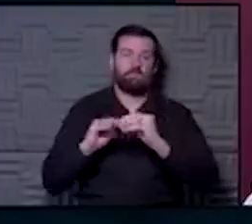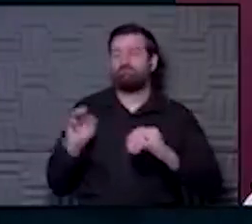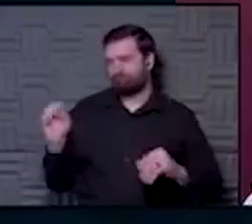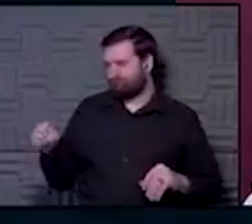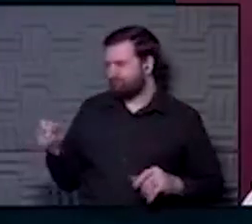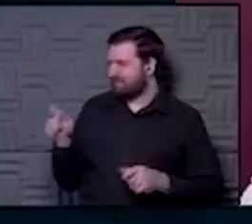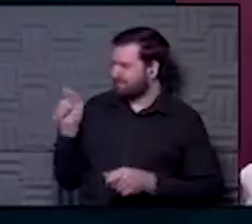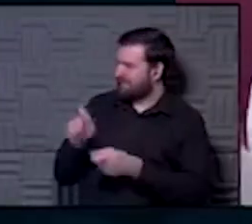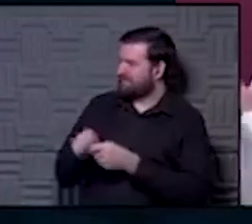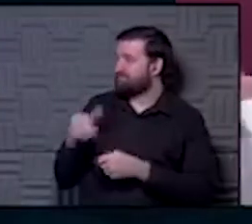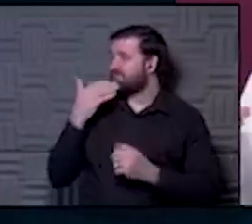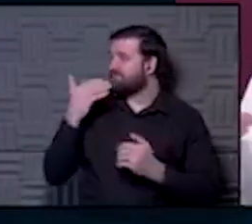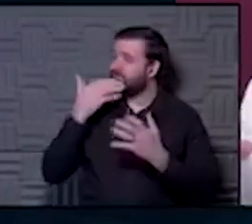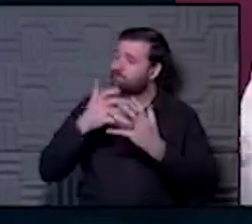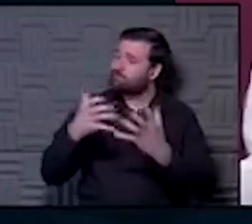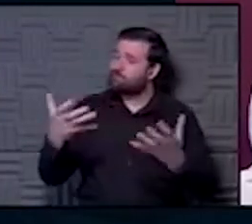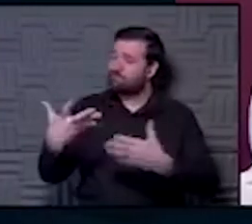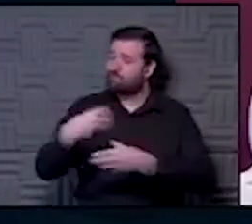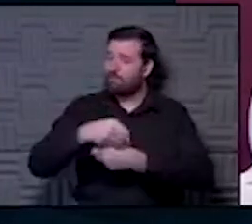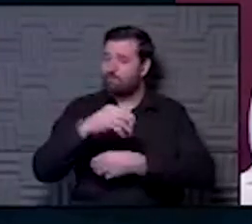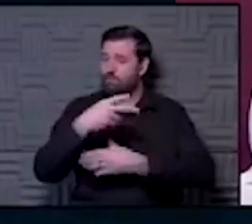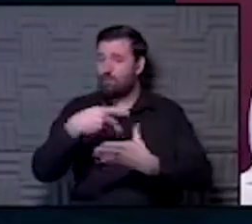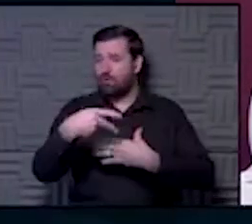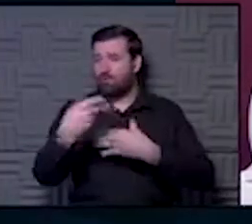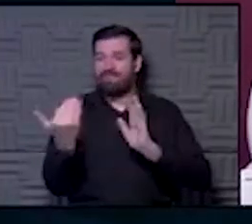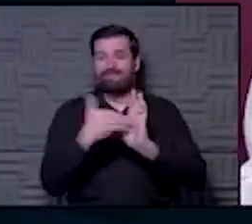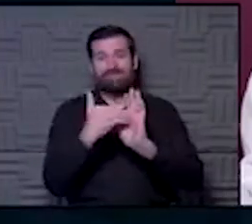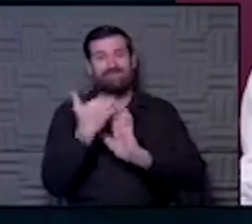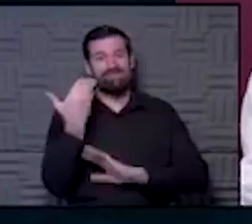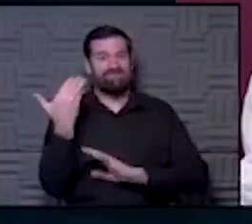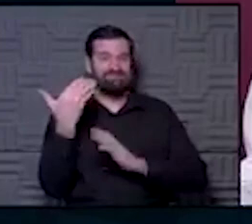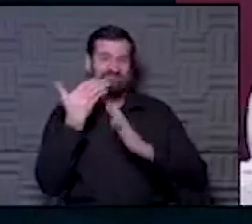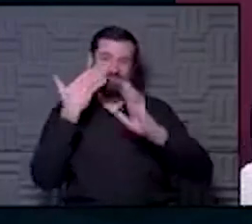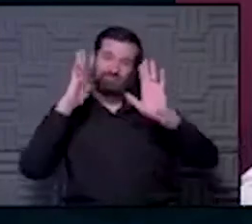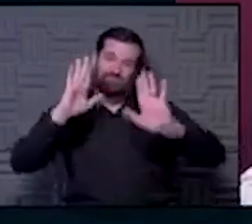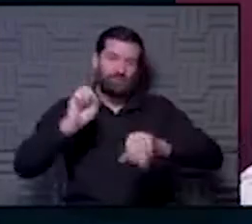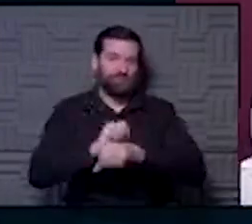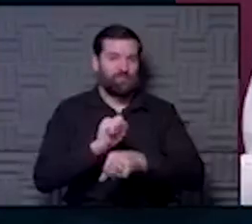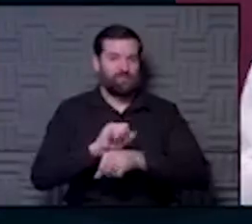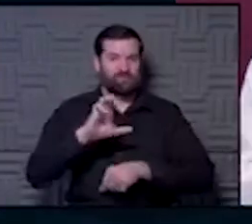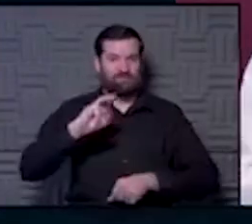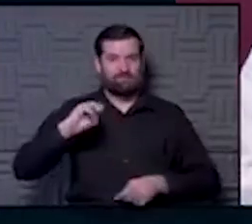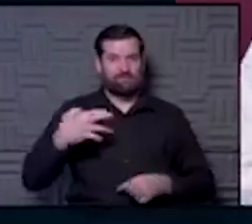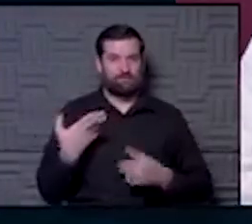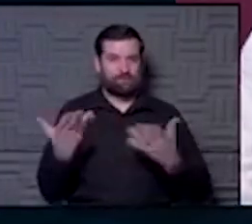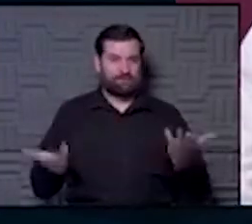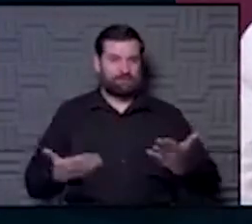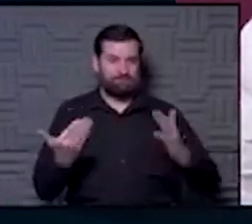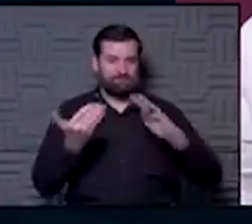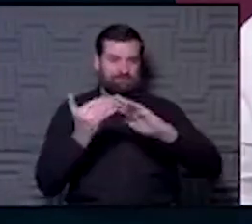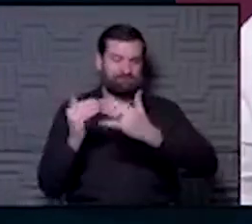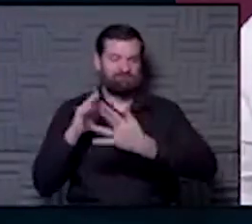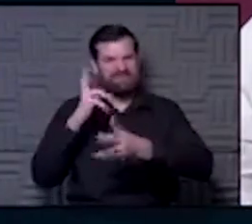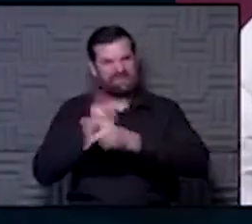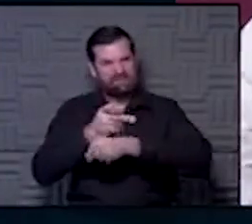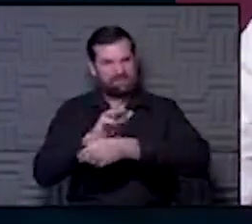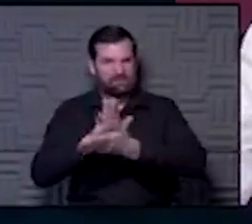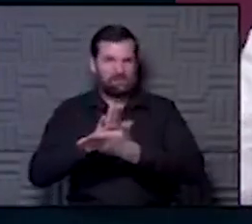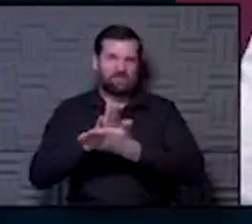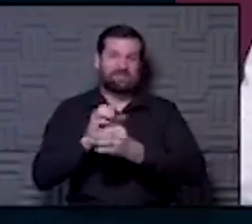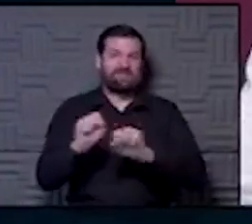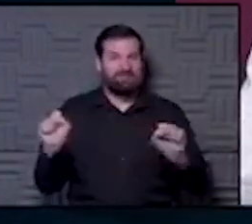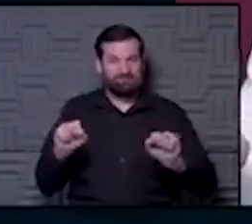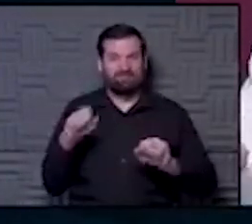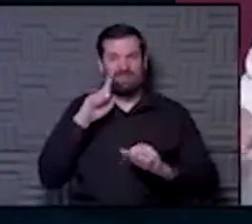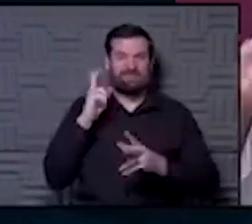Exactly. Thank you. And thanks for being a part of the program today. And thanks again for the great work Children has done in our community, helping keep schools safe to keep